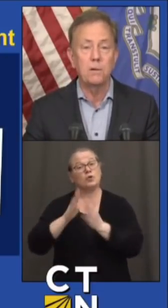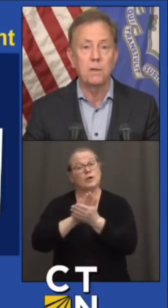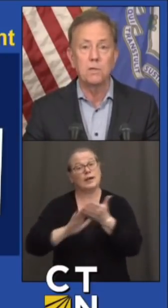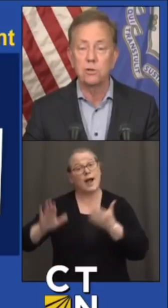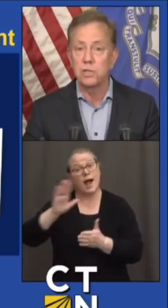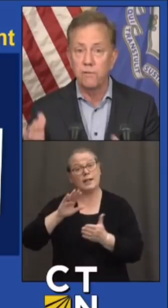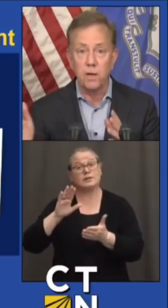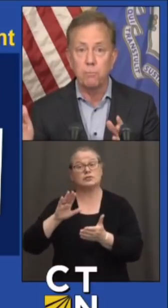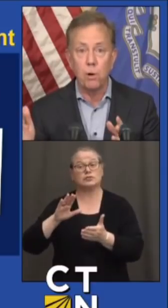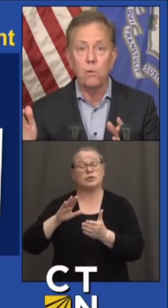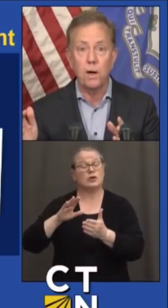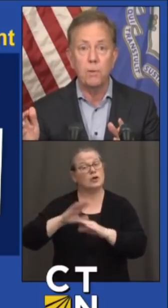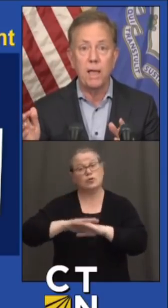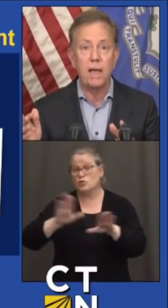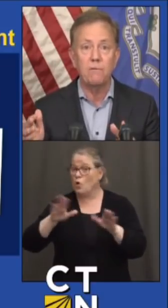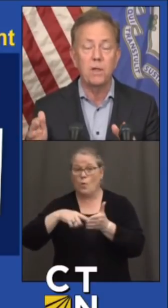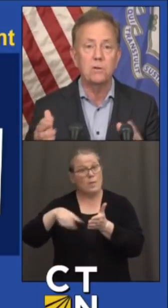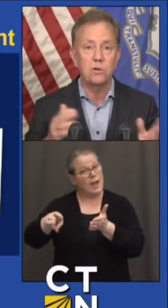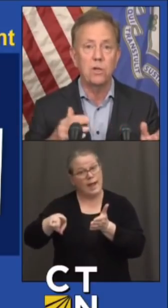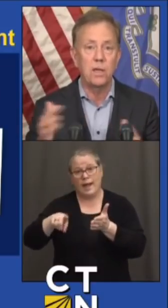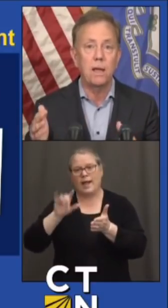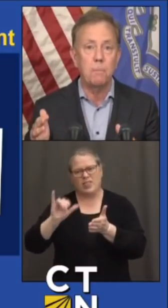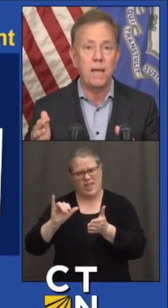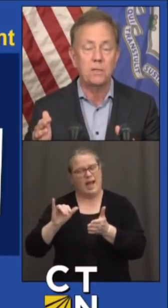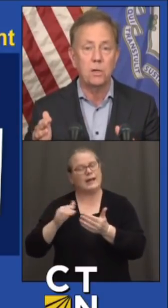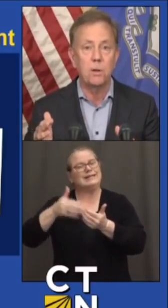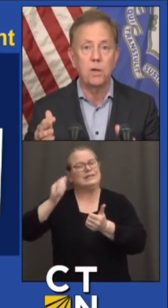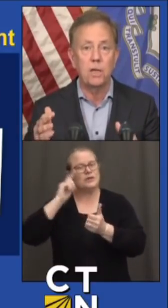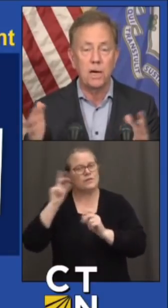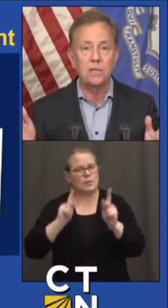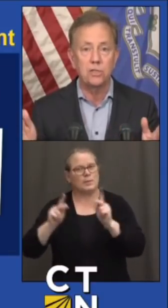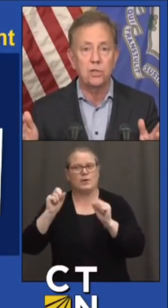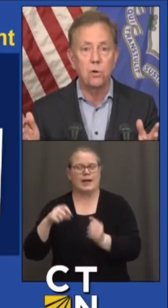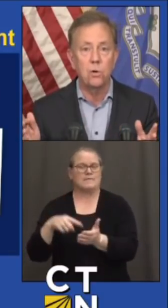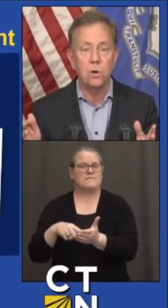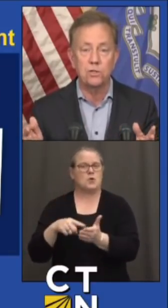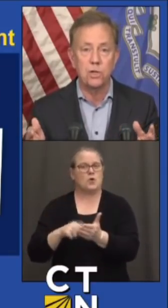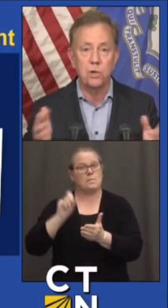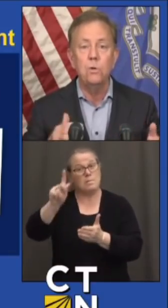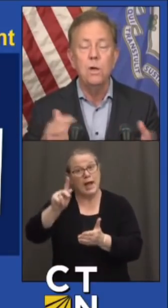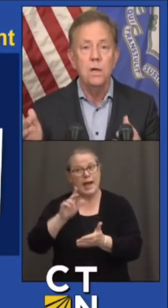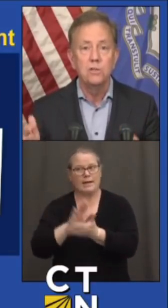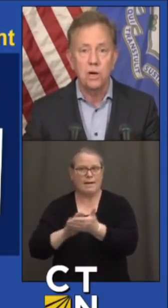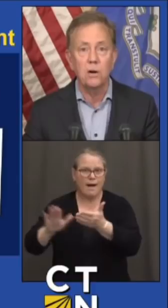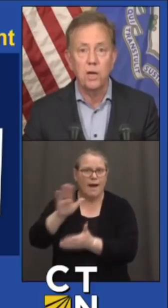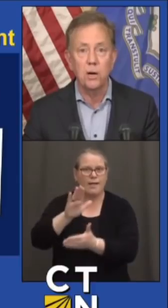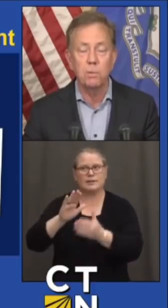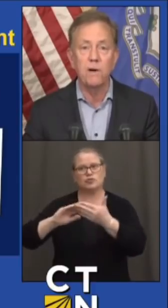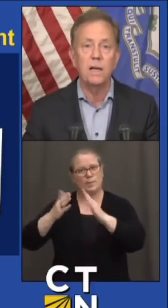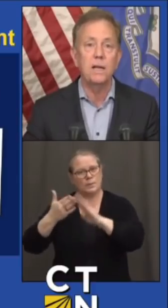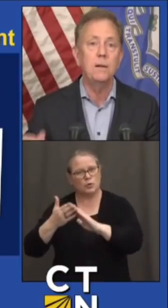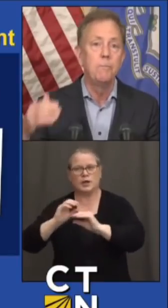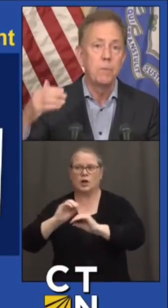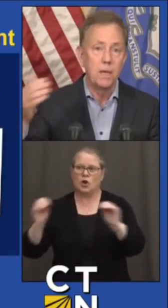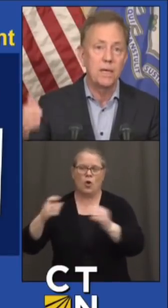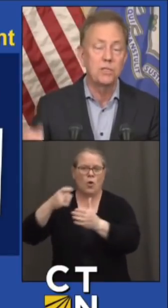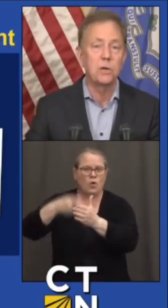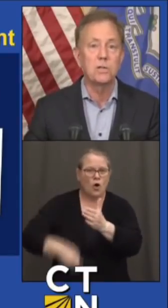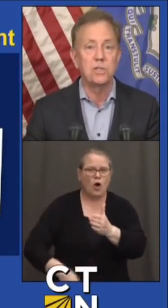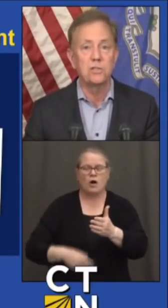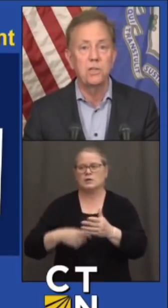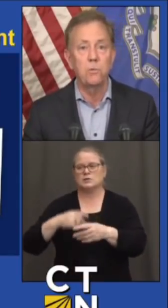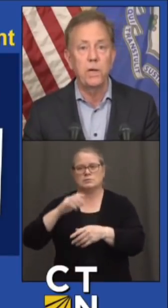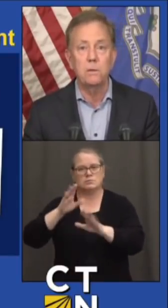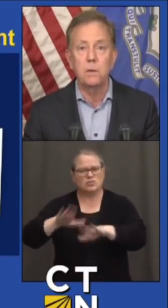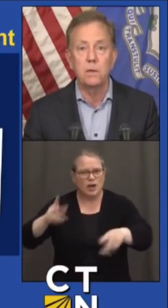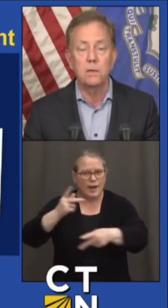more about the certificate program we have there. So you can get back to community college at no cost to you, childcare provided. Get